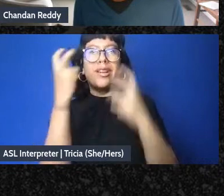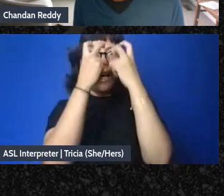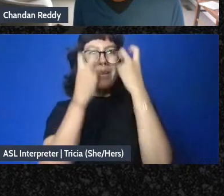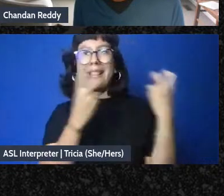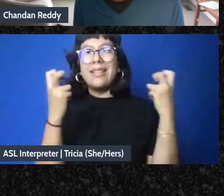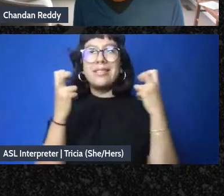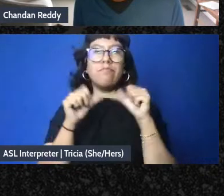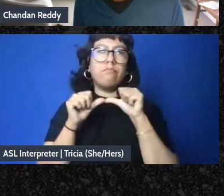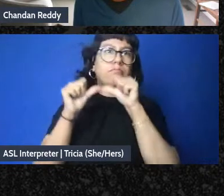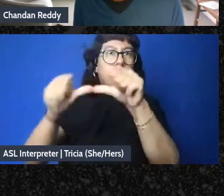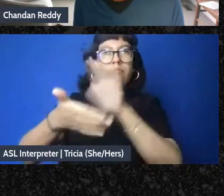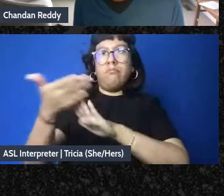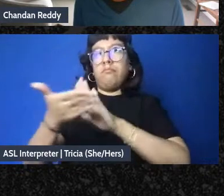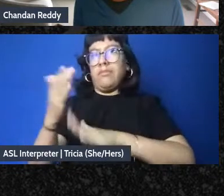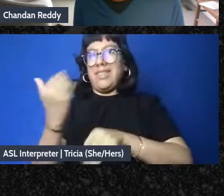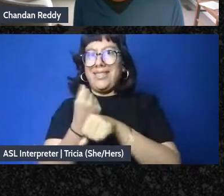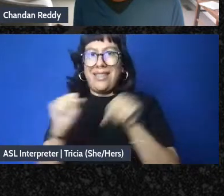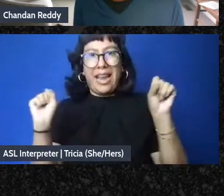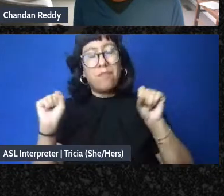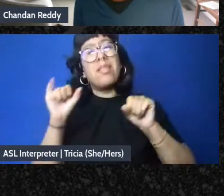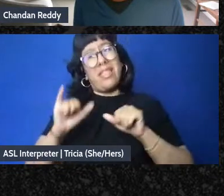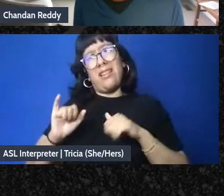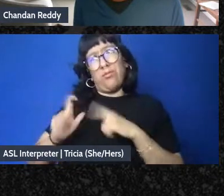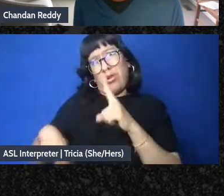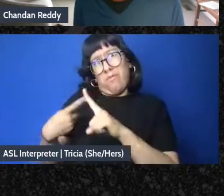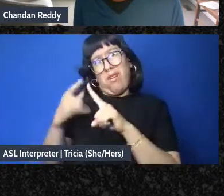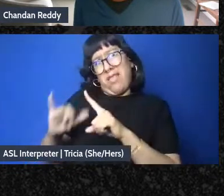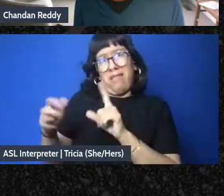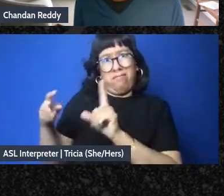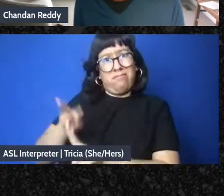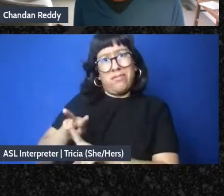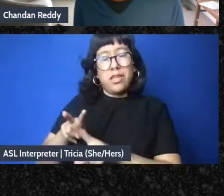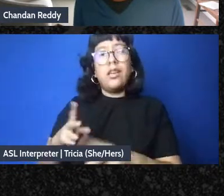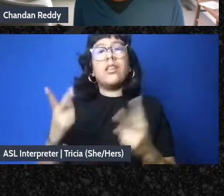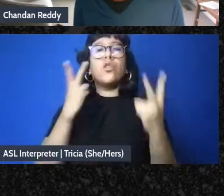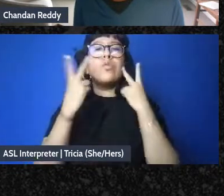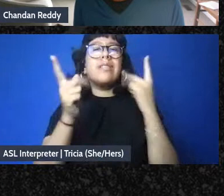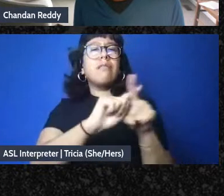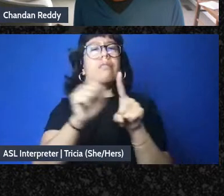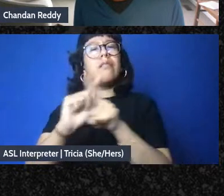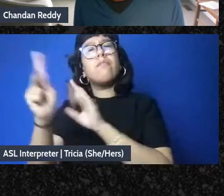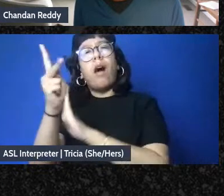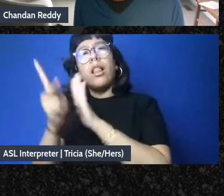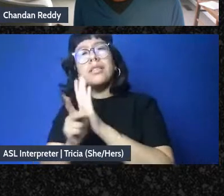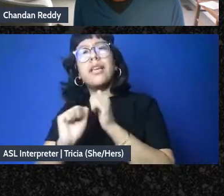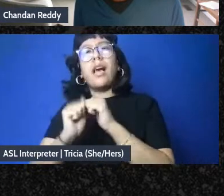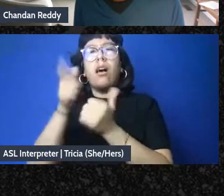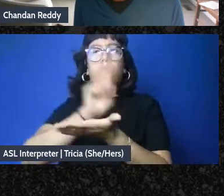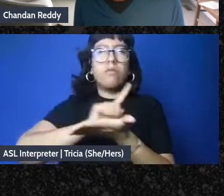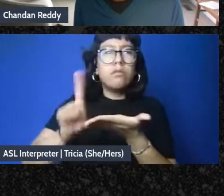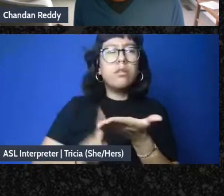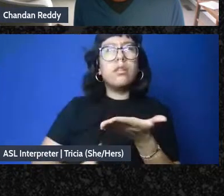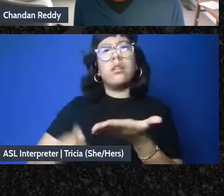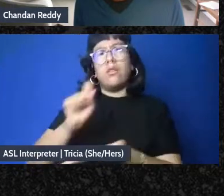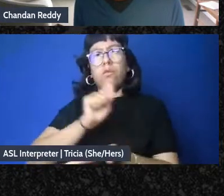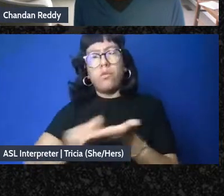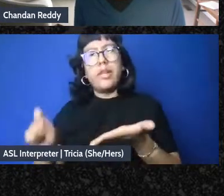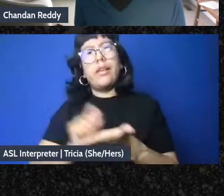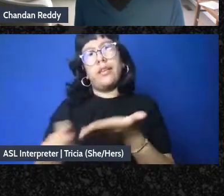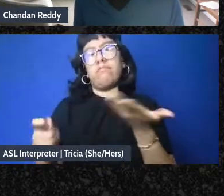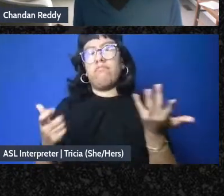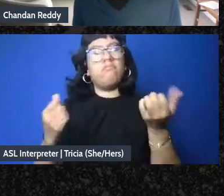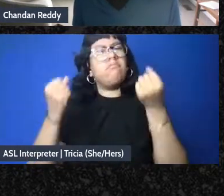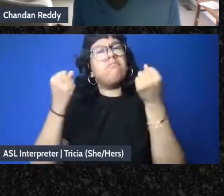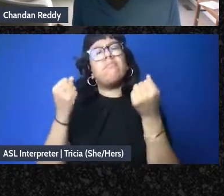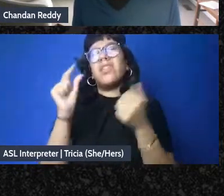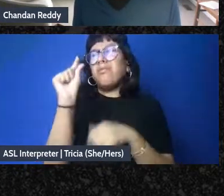is about but I think when you see policies that are being designed that you know with the thing that I you know there's been